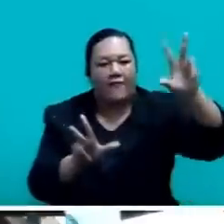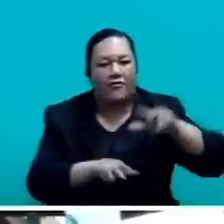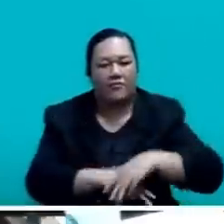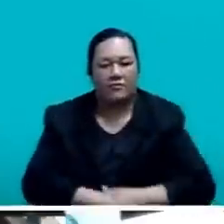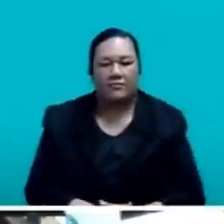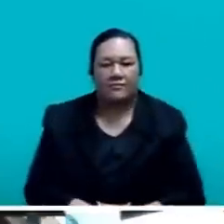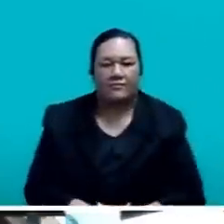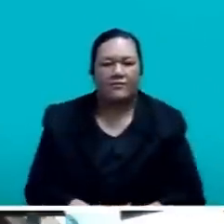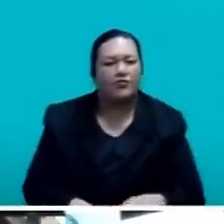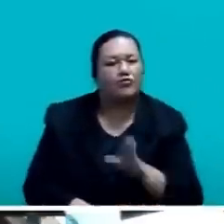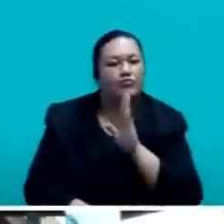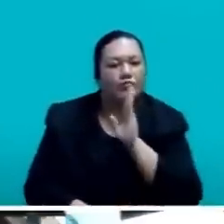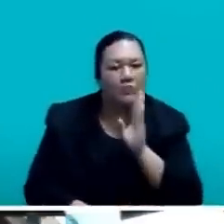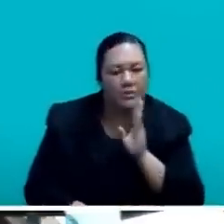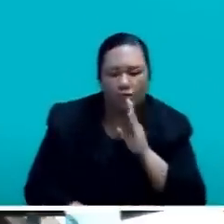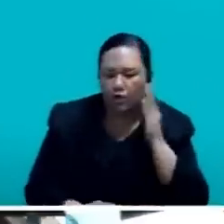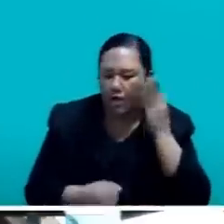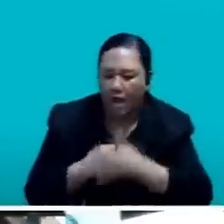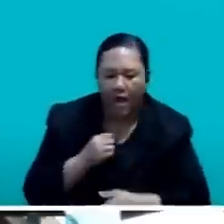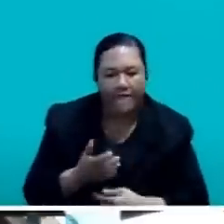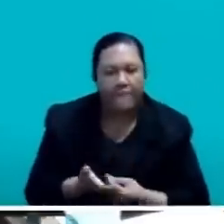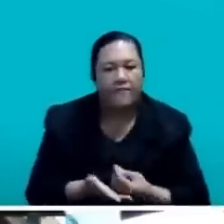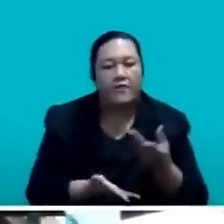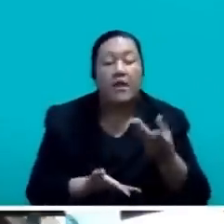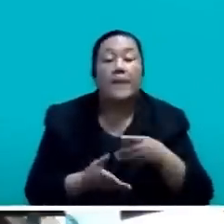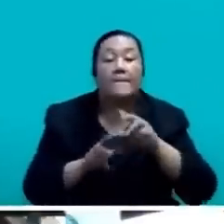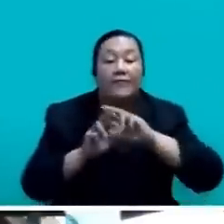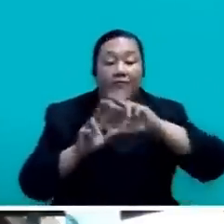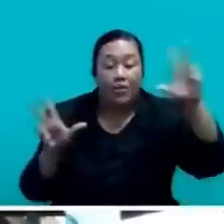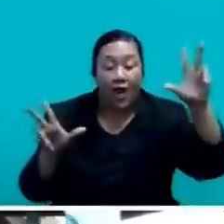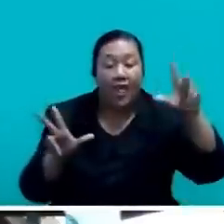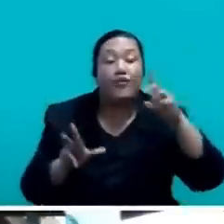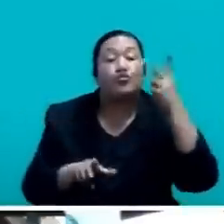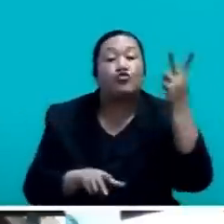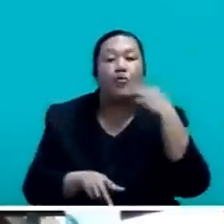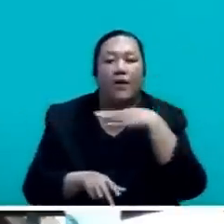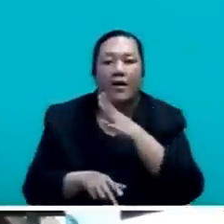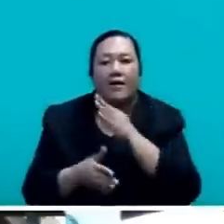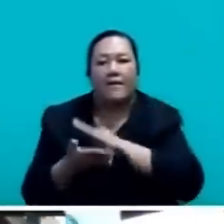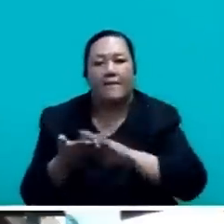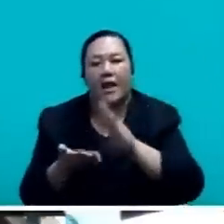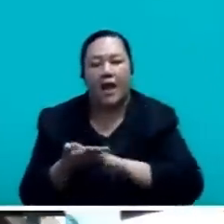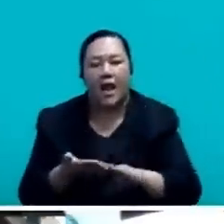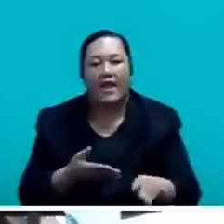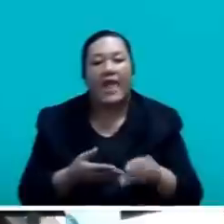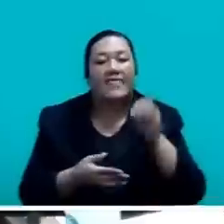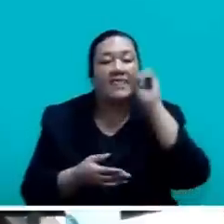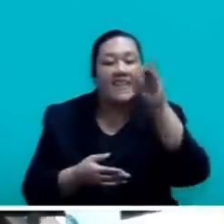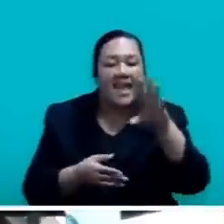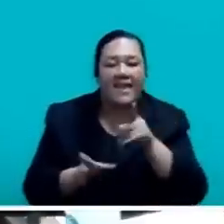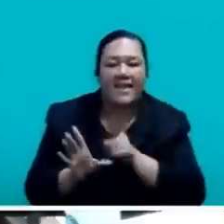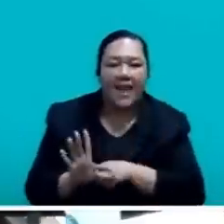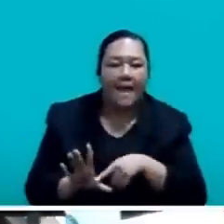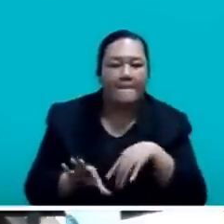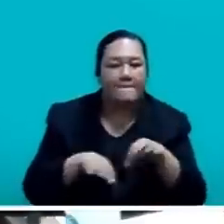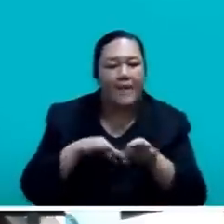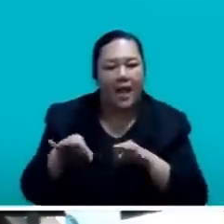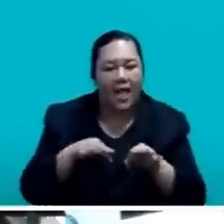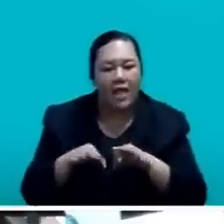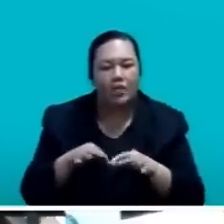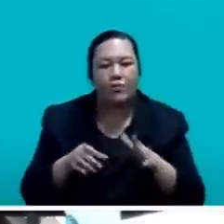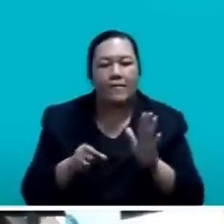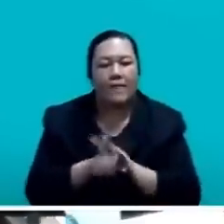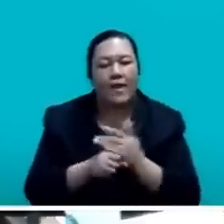The people of Honourable, the 200 million 10-year plan to support an integrated